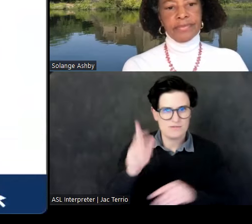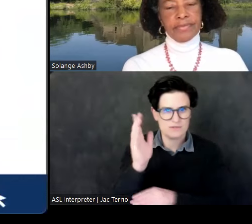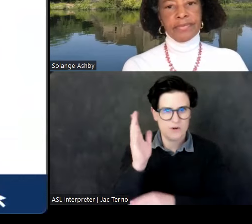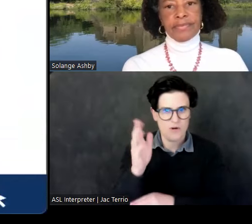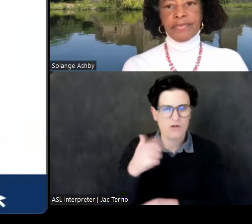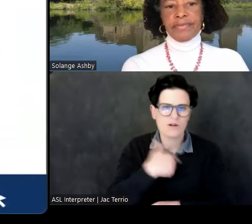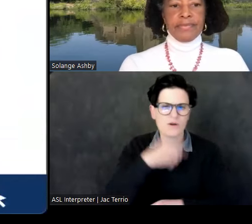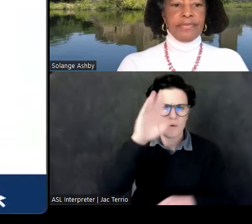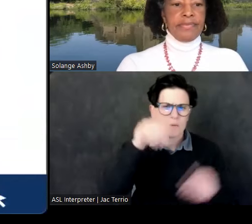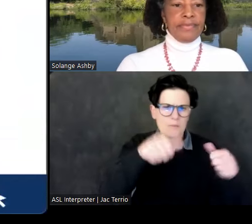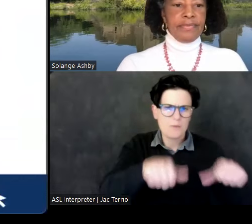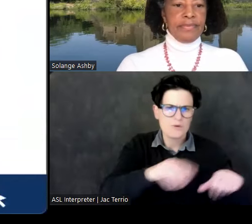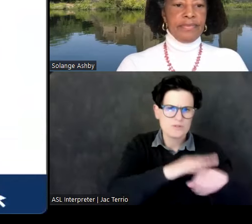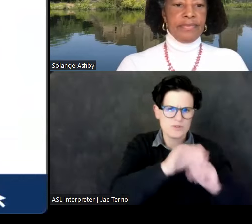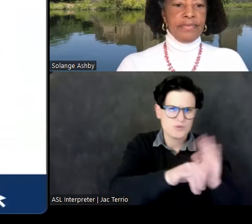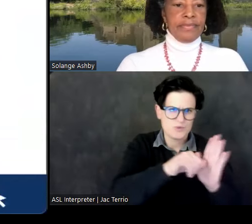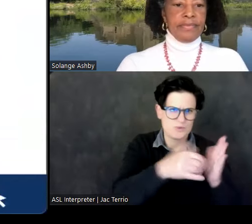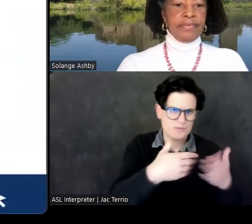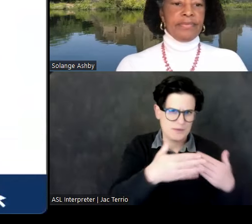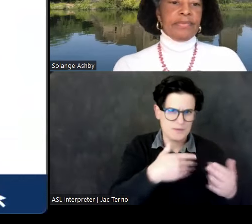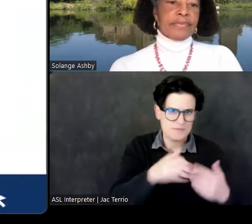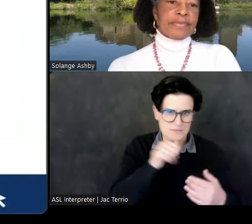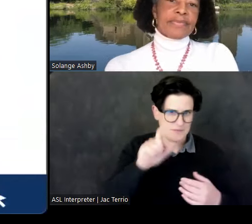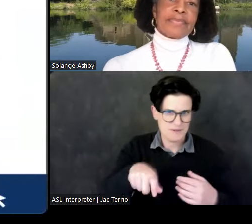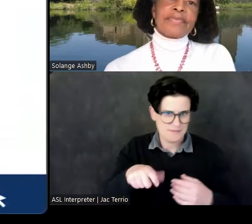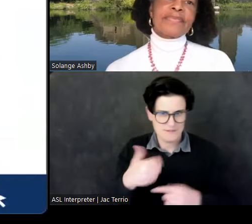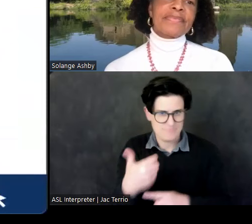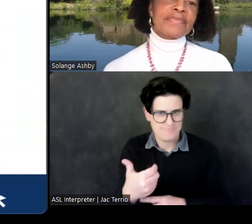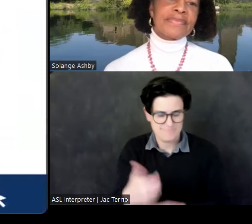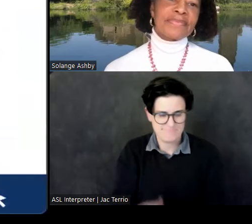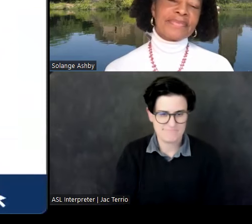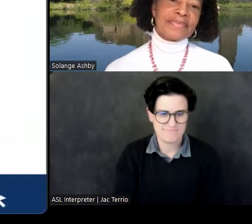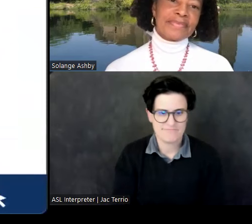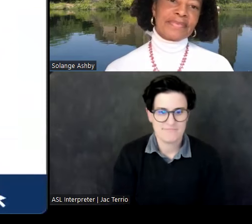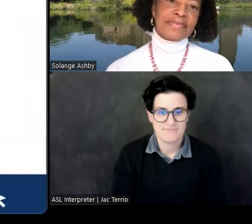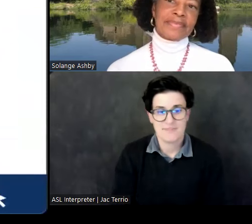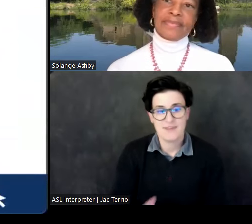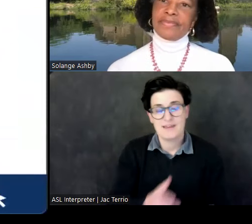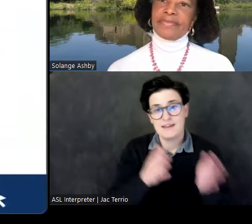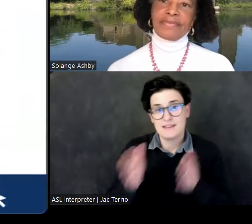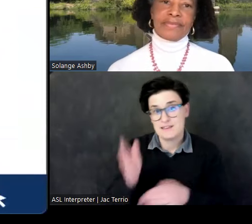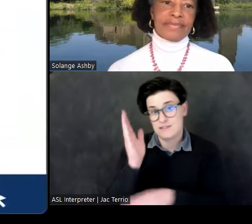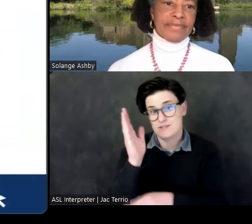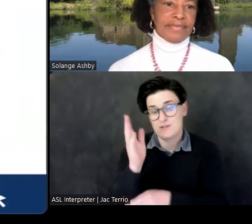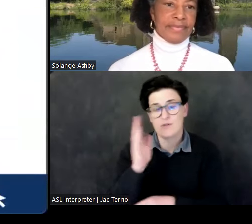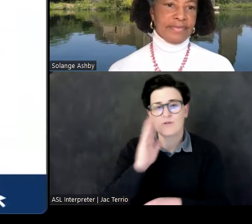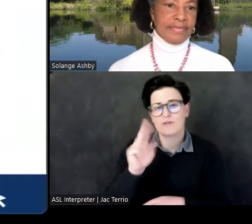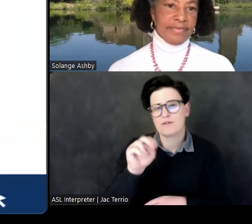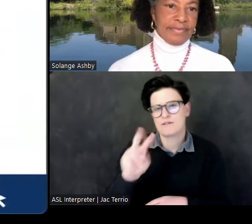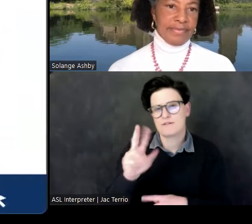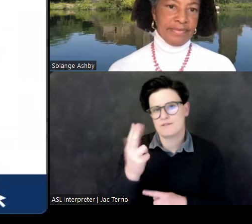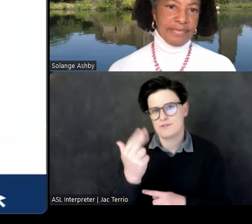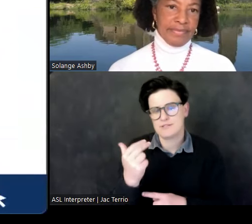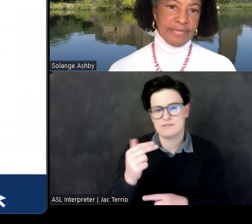making recording anyway. The next talk in the series will be on November 13th, when Dr.